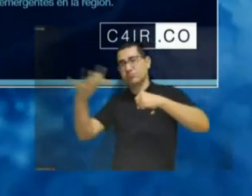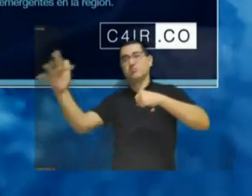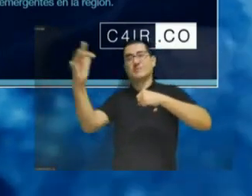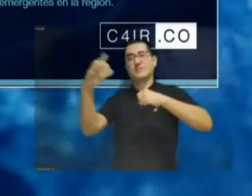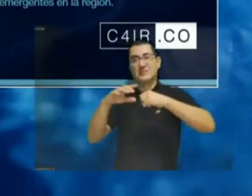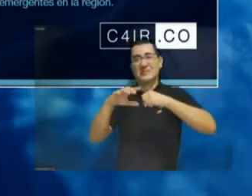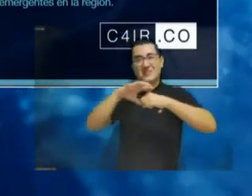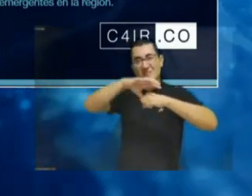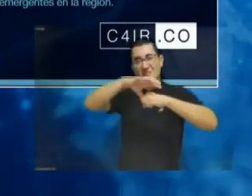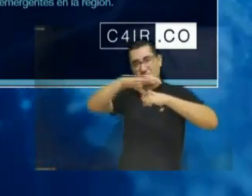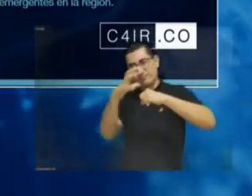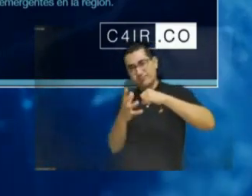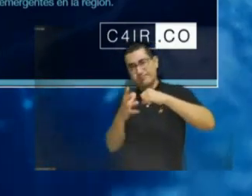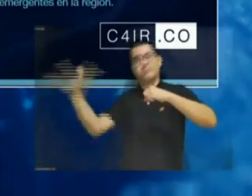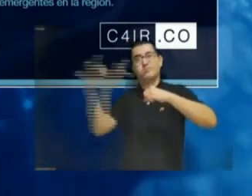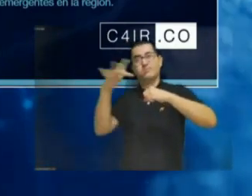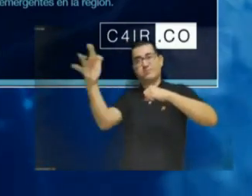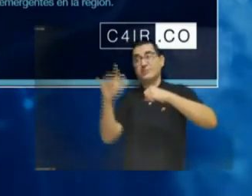cable.